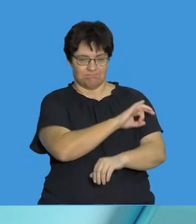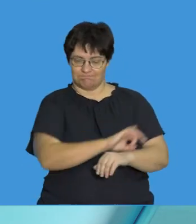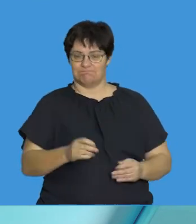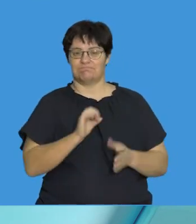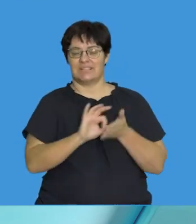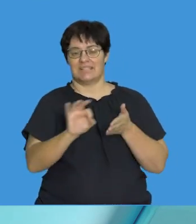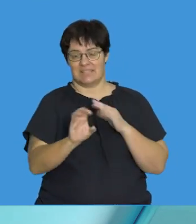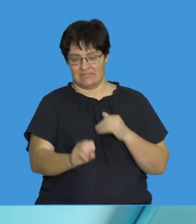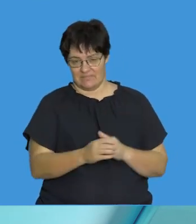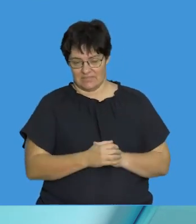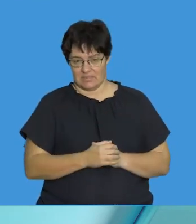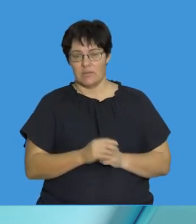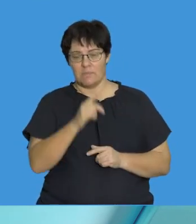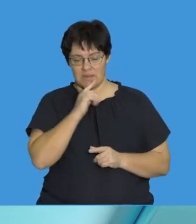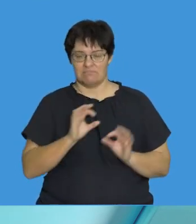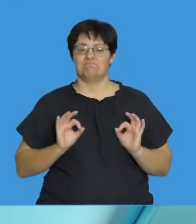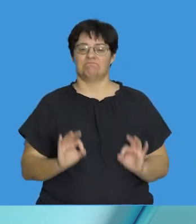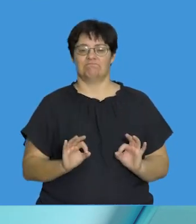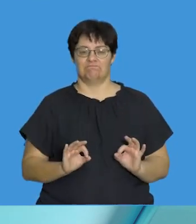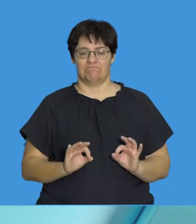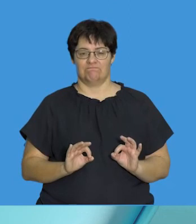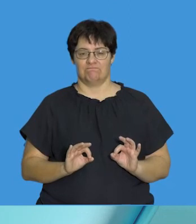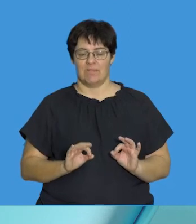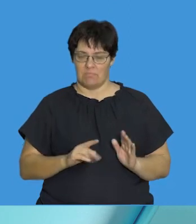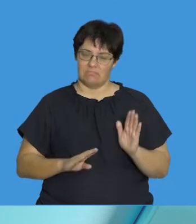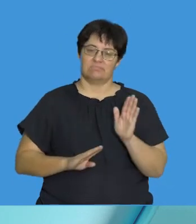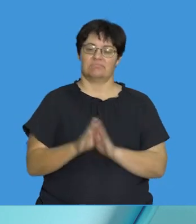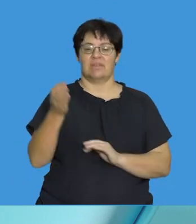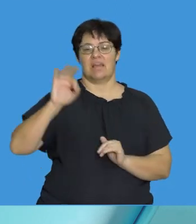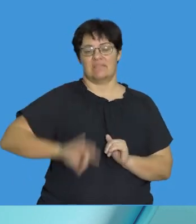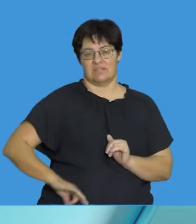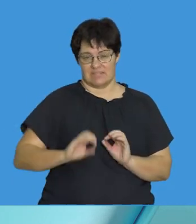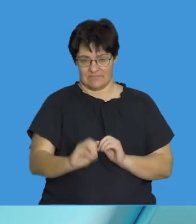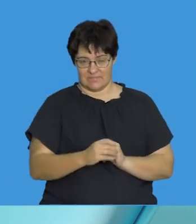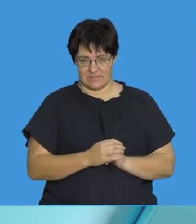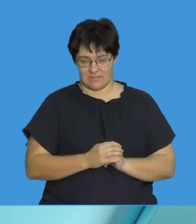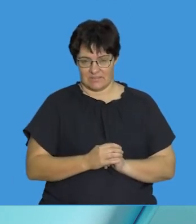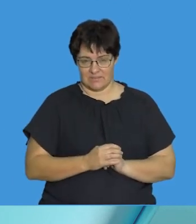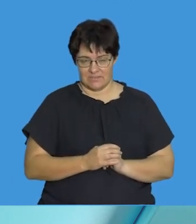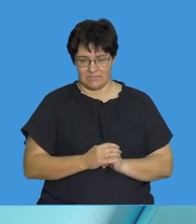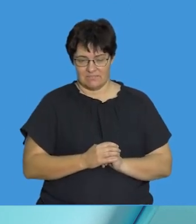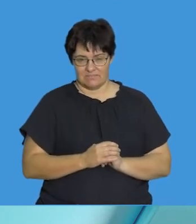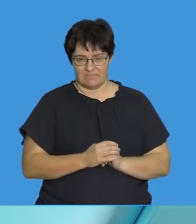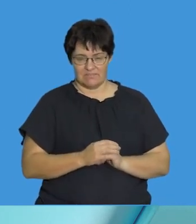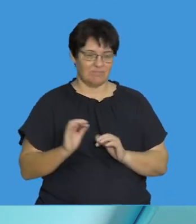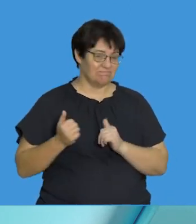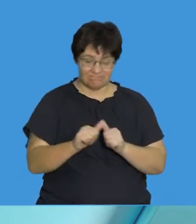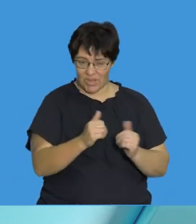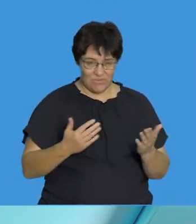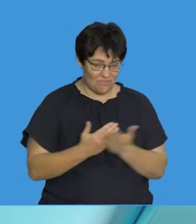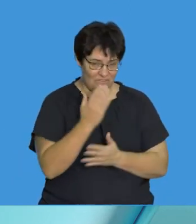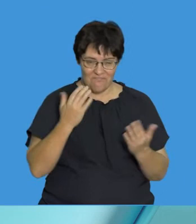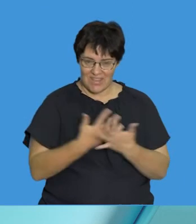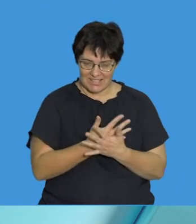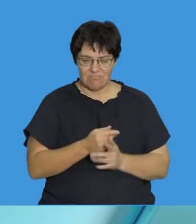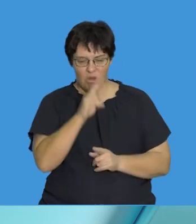in their blood capillaries. And so that is seen as a significantly advantageous mutation. So guys, we've rushed